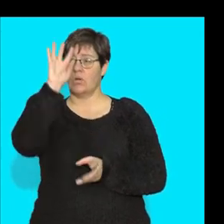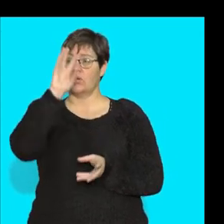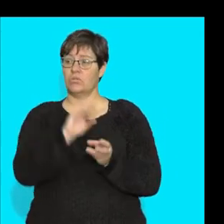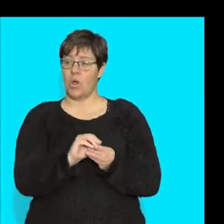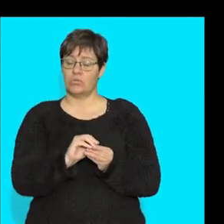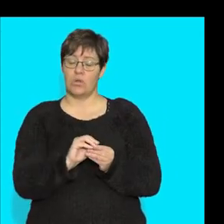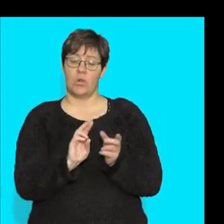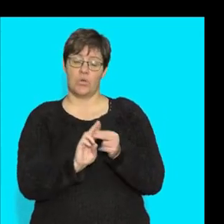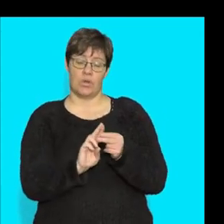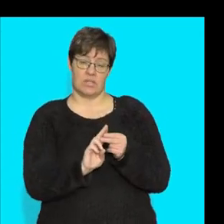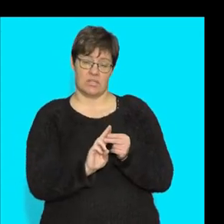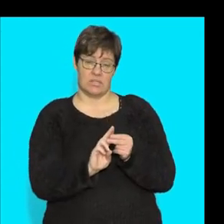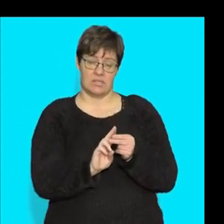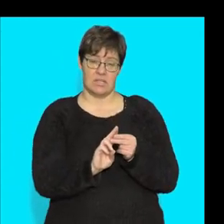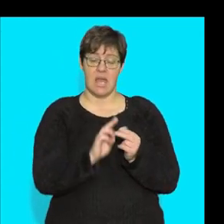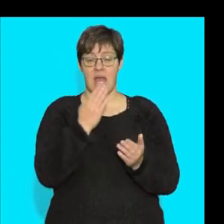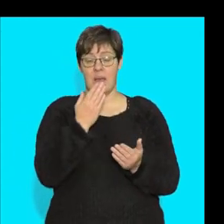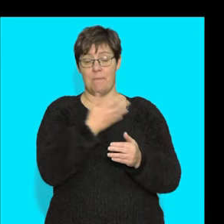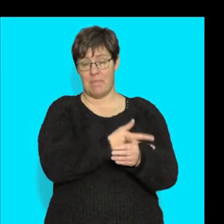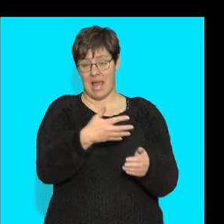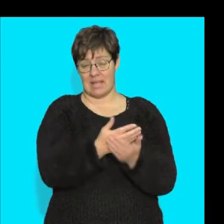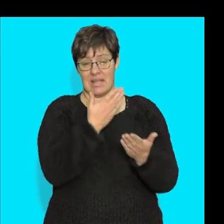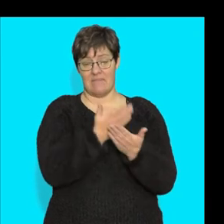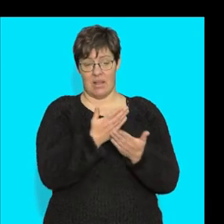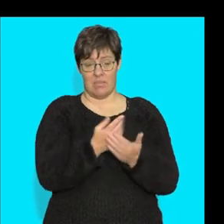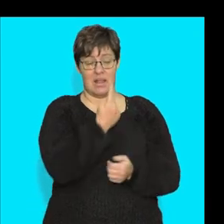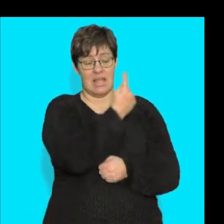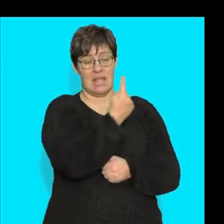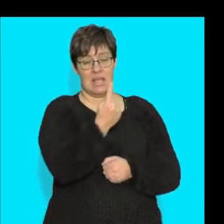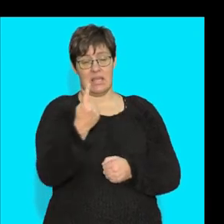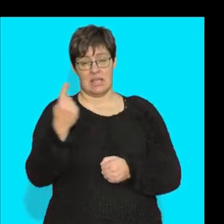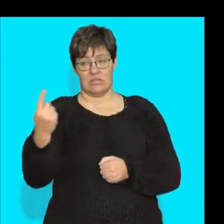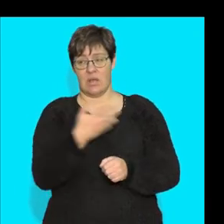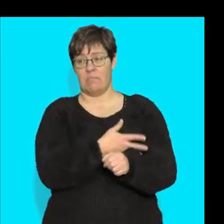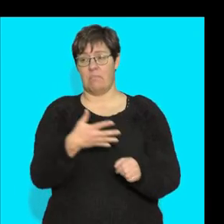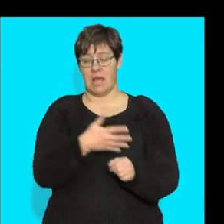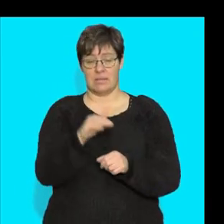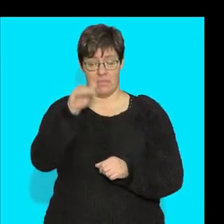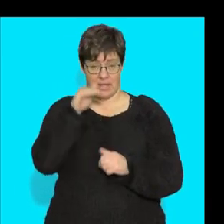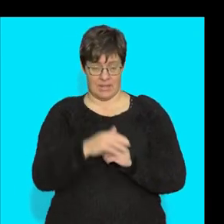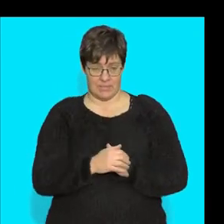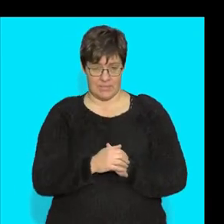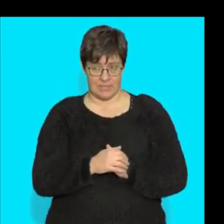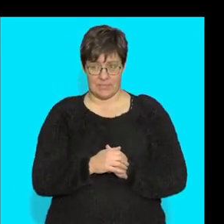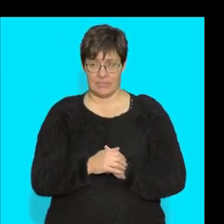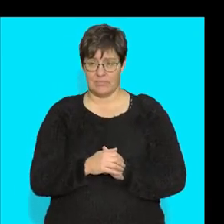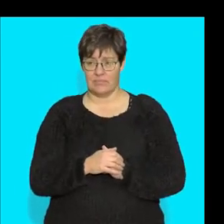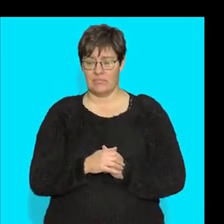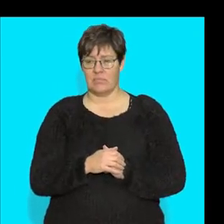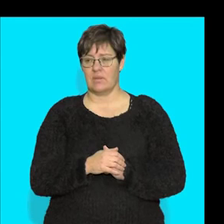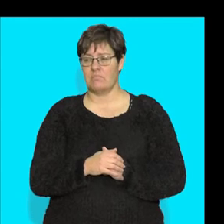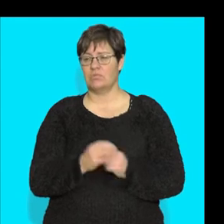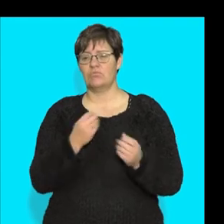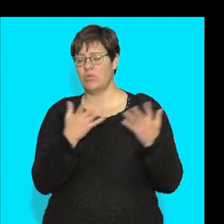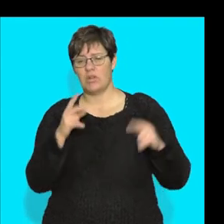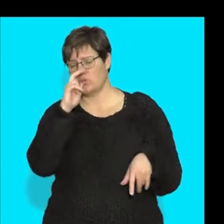units of blood available in each of the different blood banks. Okay, so I didn't need to know